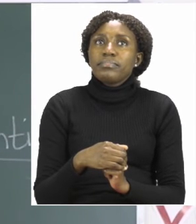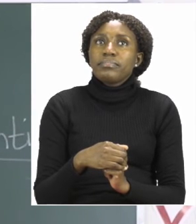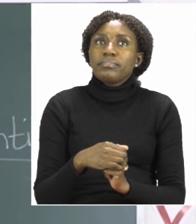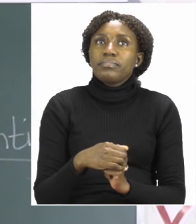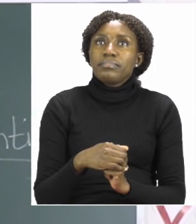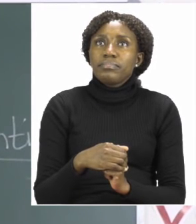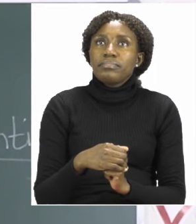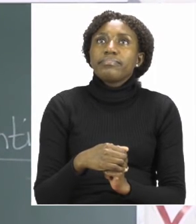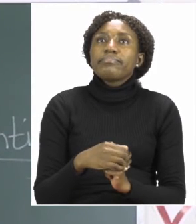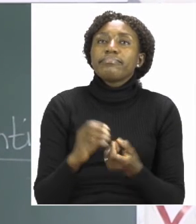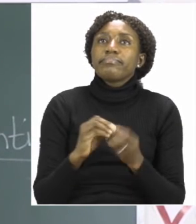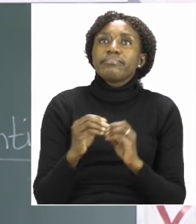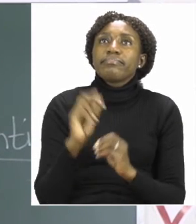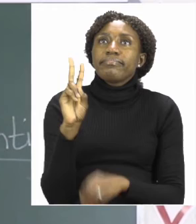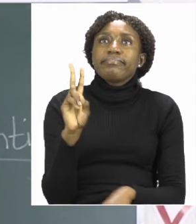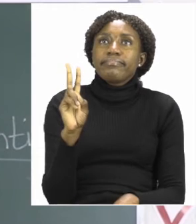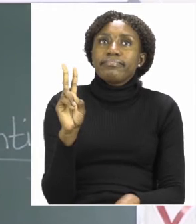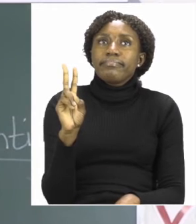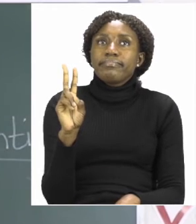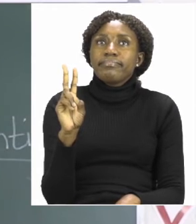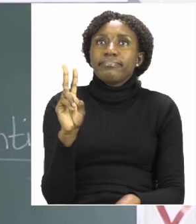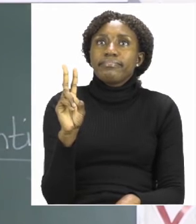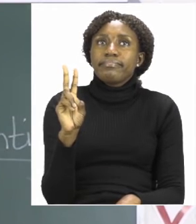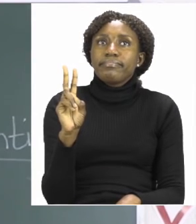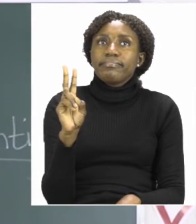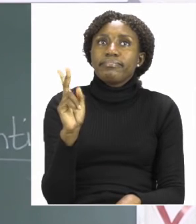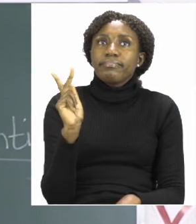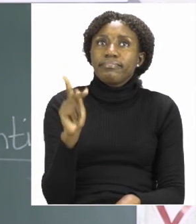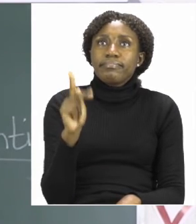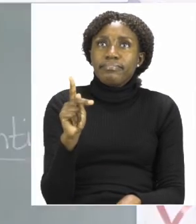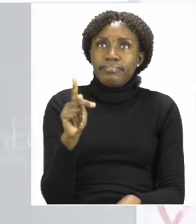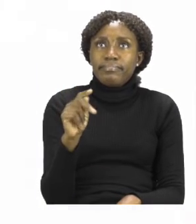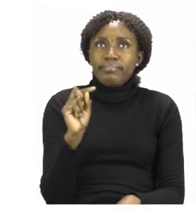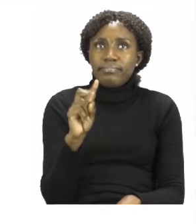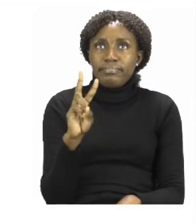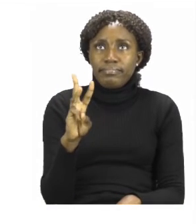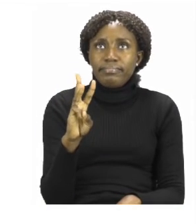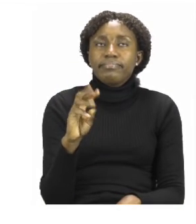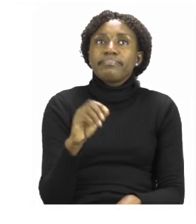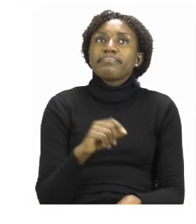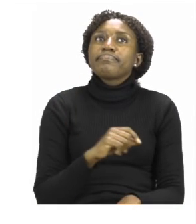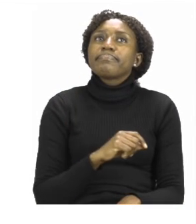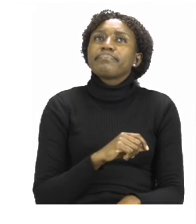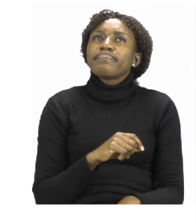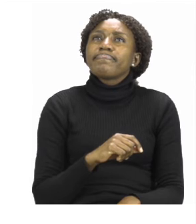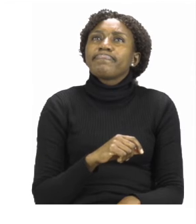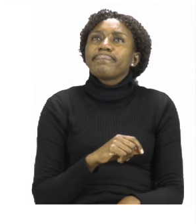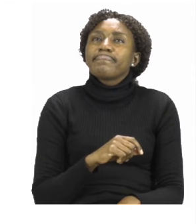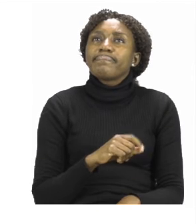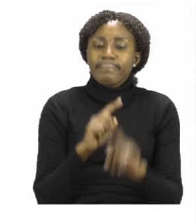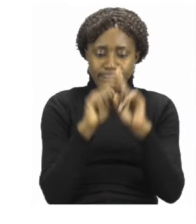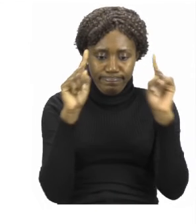two. Let's count one more block together. Can you find the block